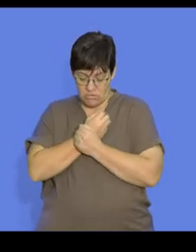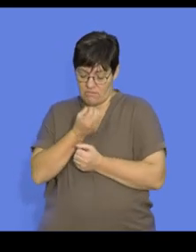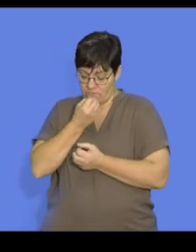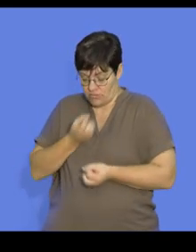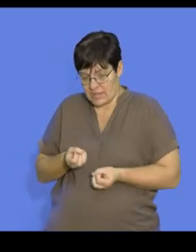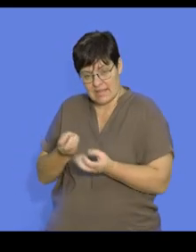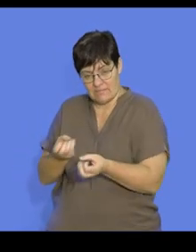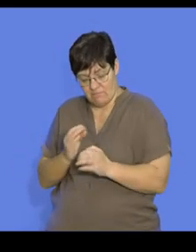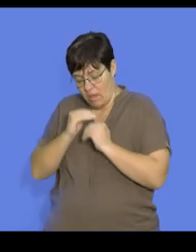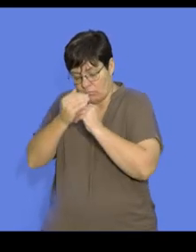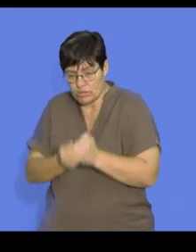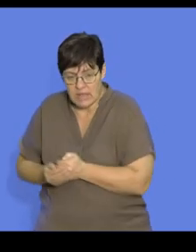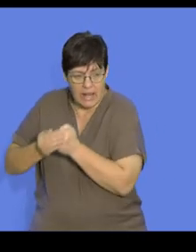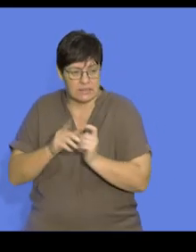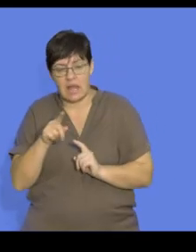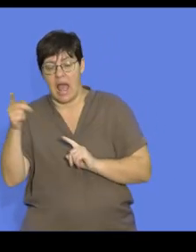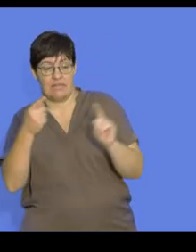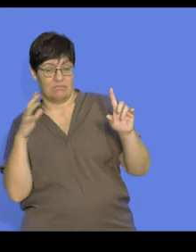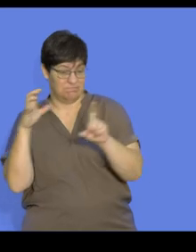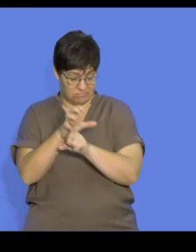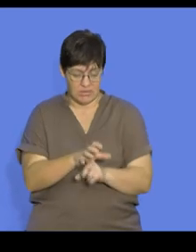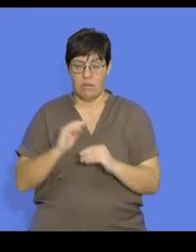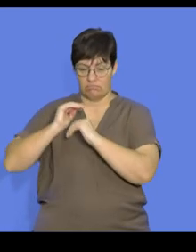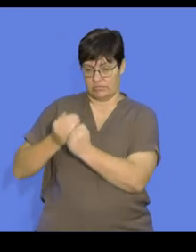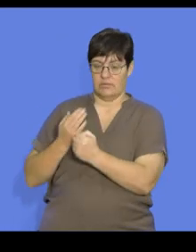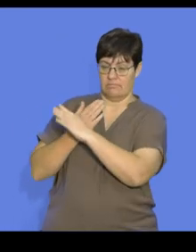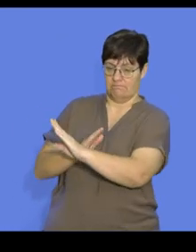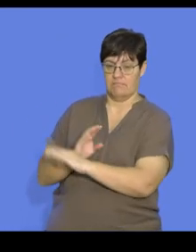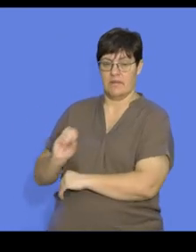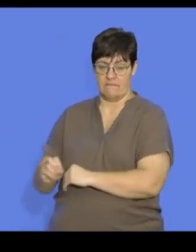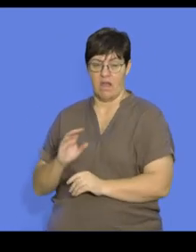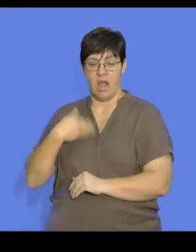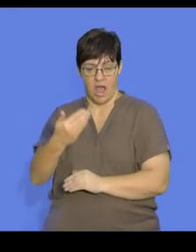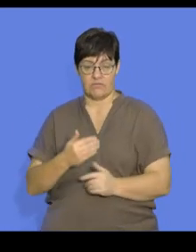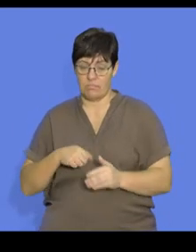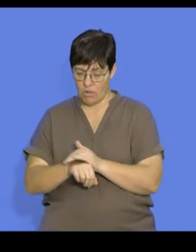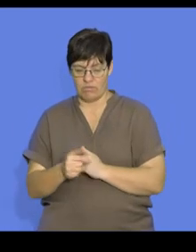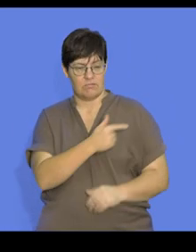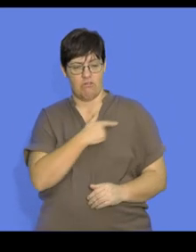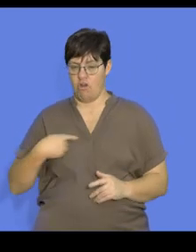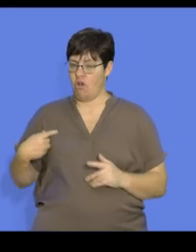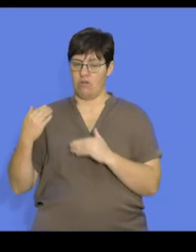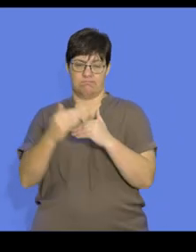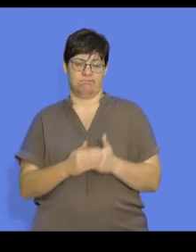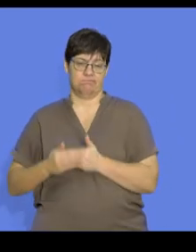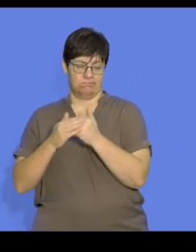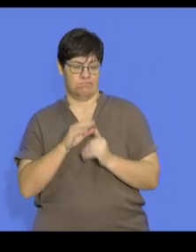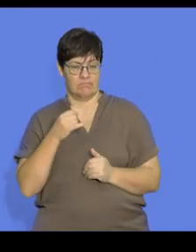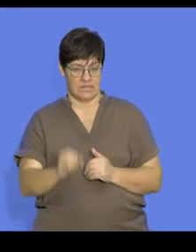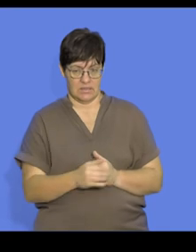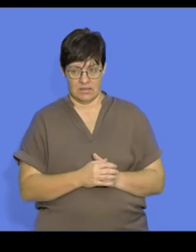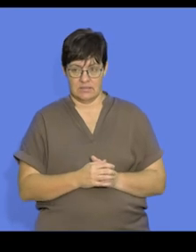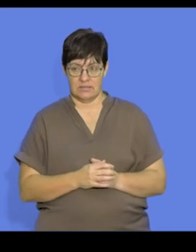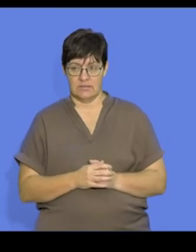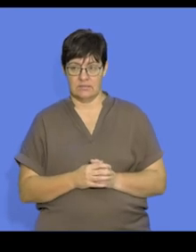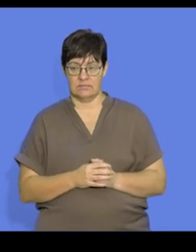feeding the young and protecting them against predators for a long time after birth. If we